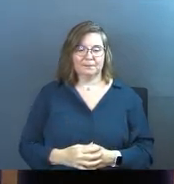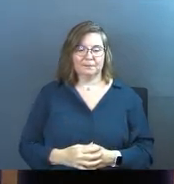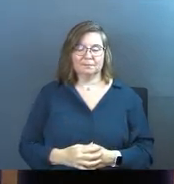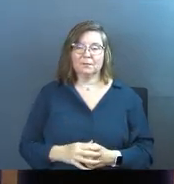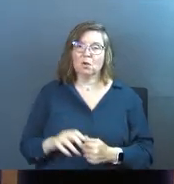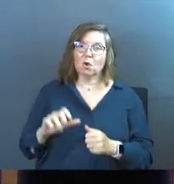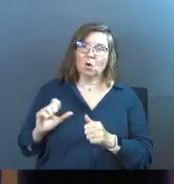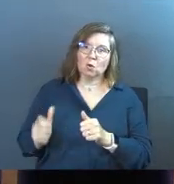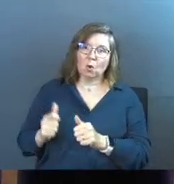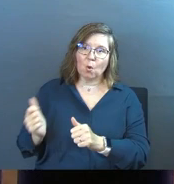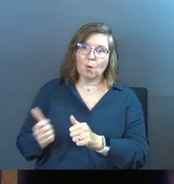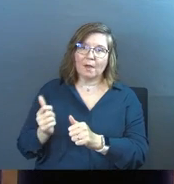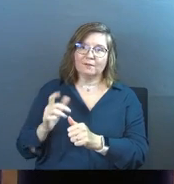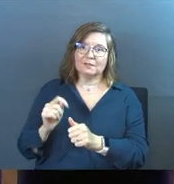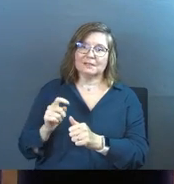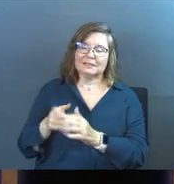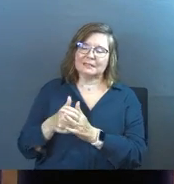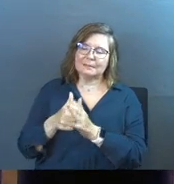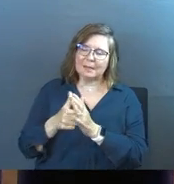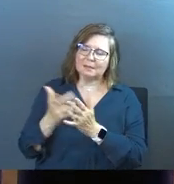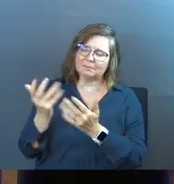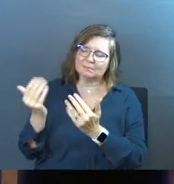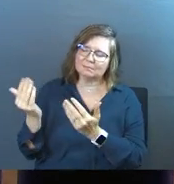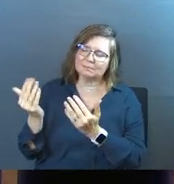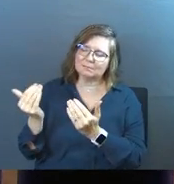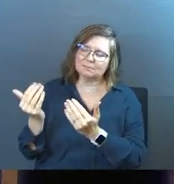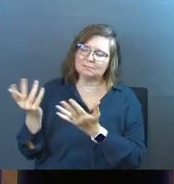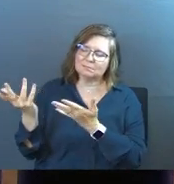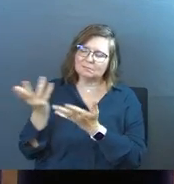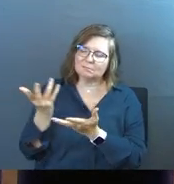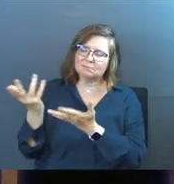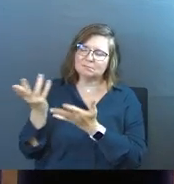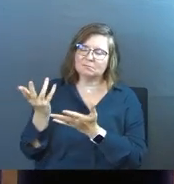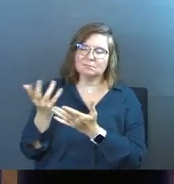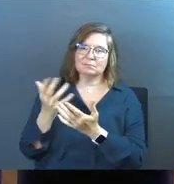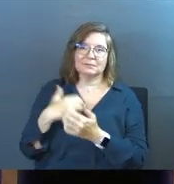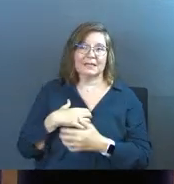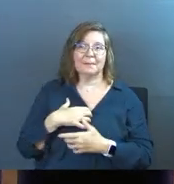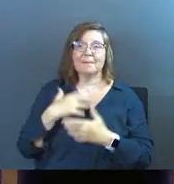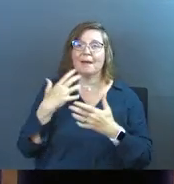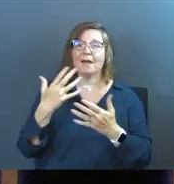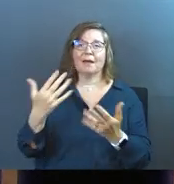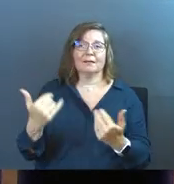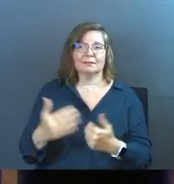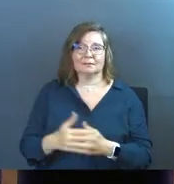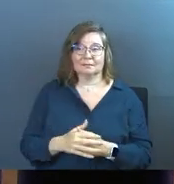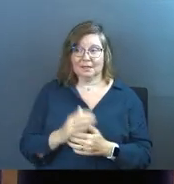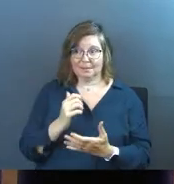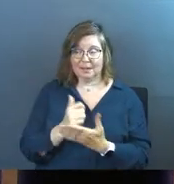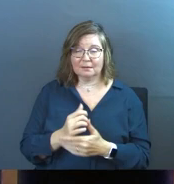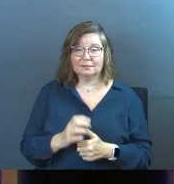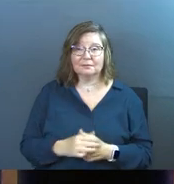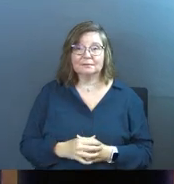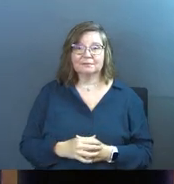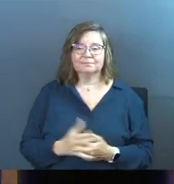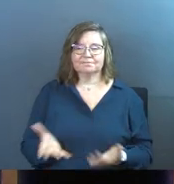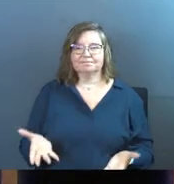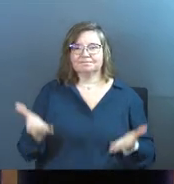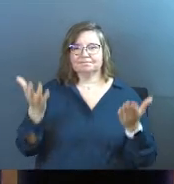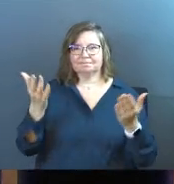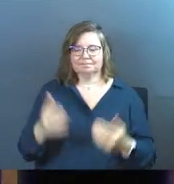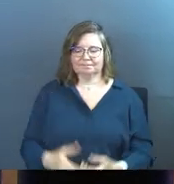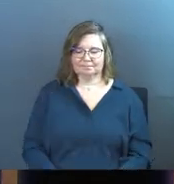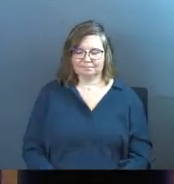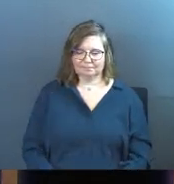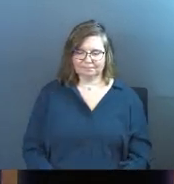Go after it. Demand it of him. Get mad. Amen? Would you guys stand?